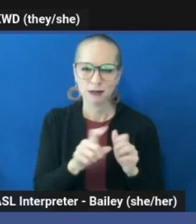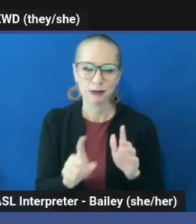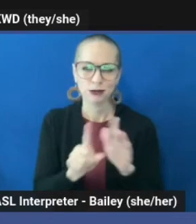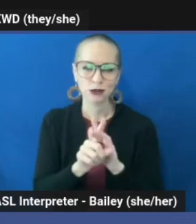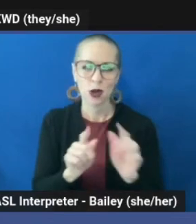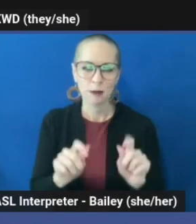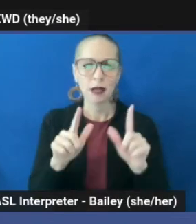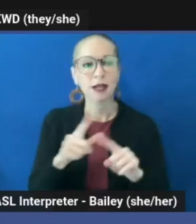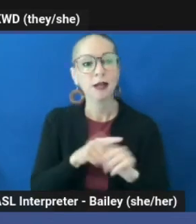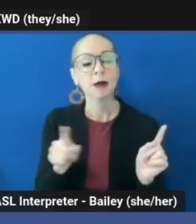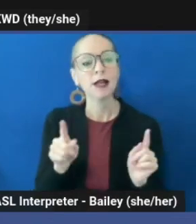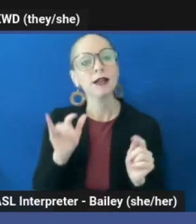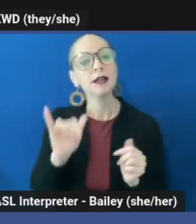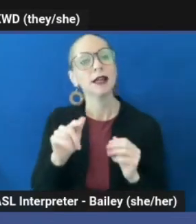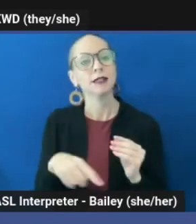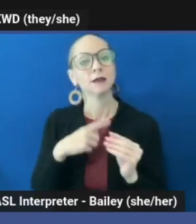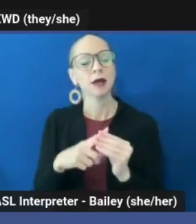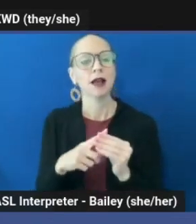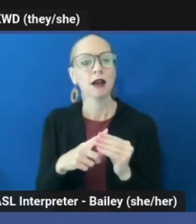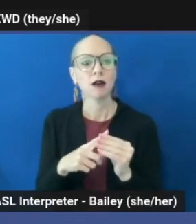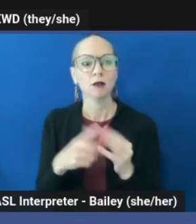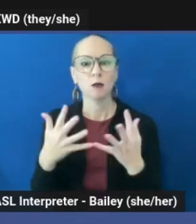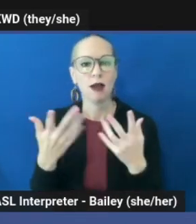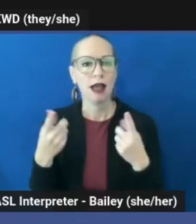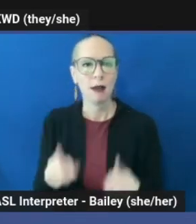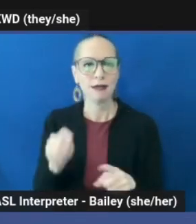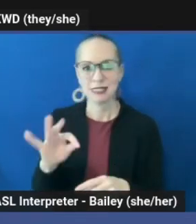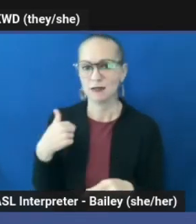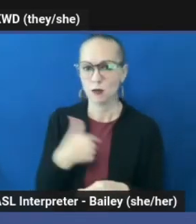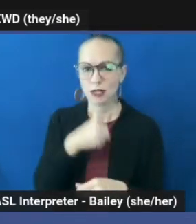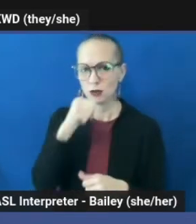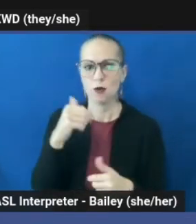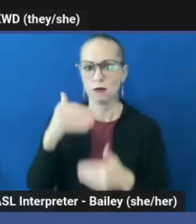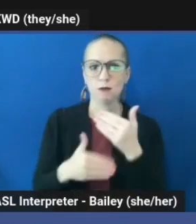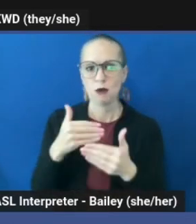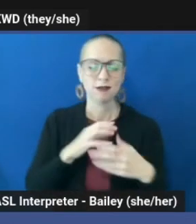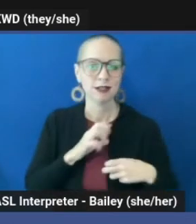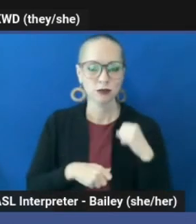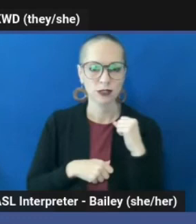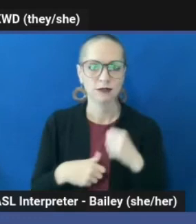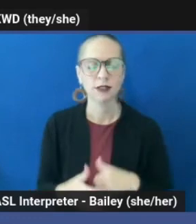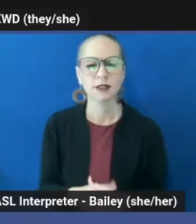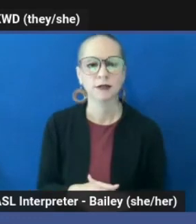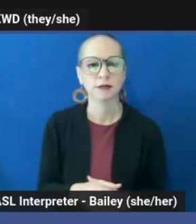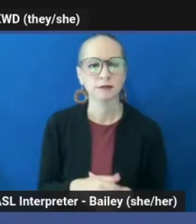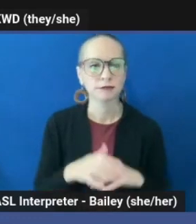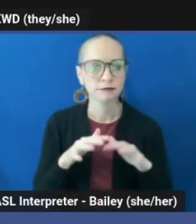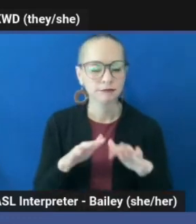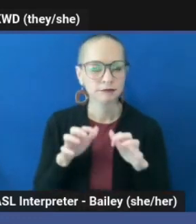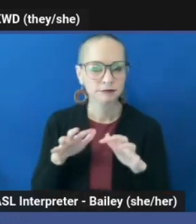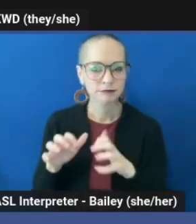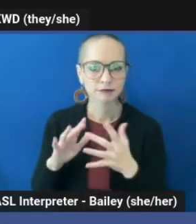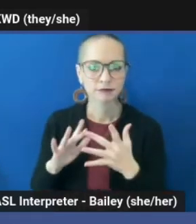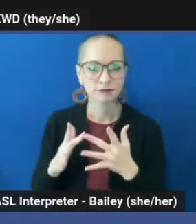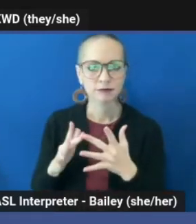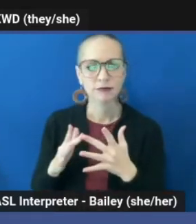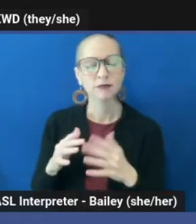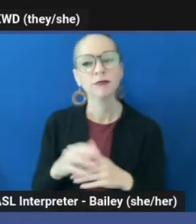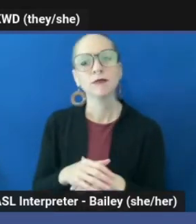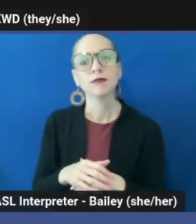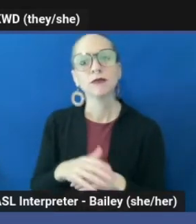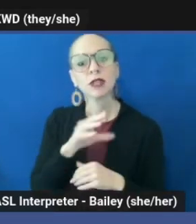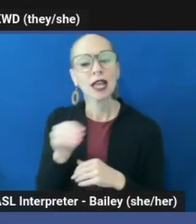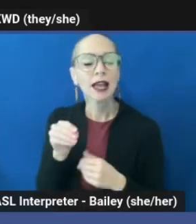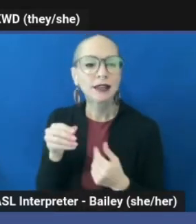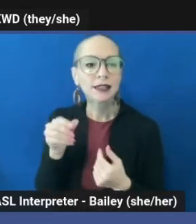But it's about what happens if we don't process the pain of grief. And if we do not to process, end up